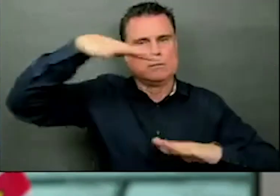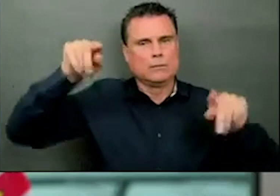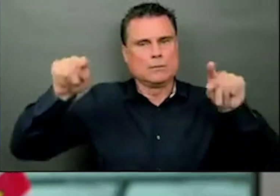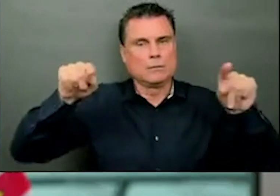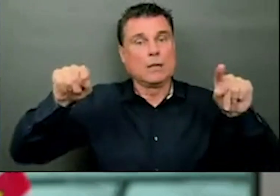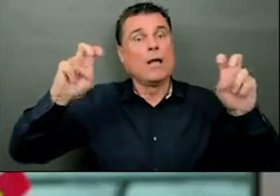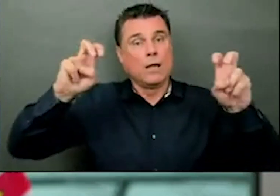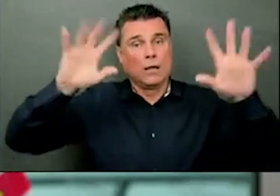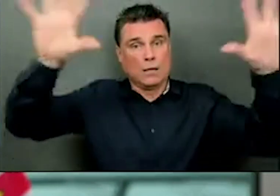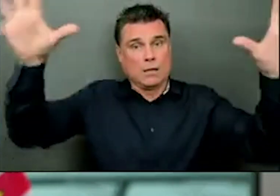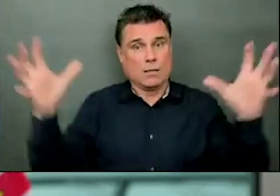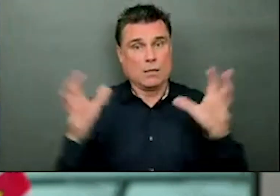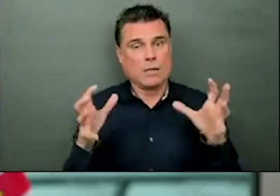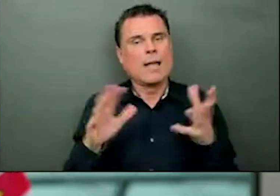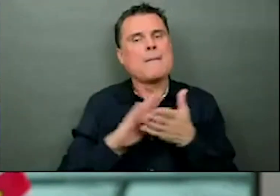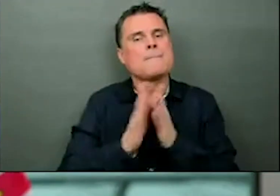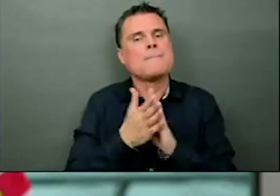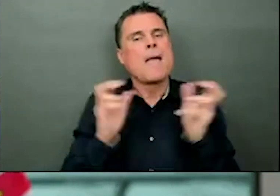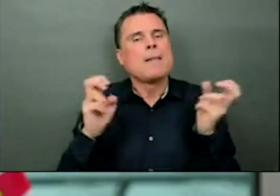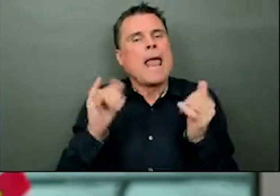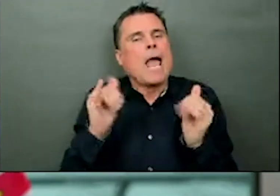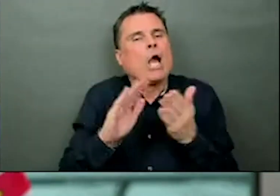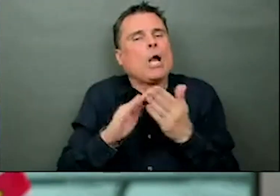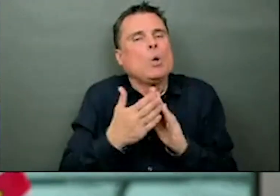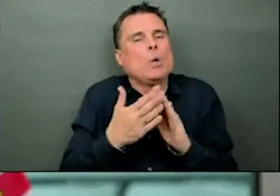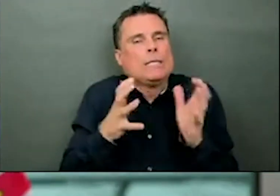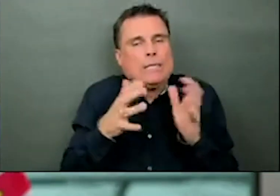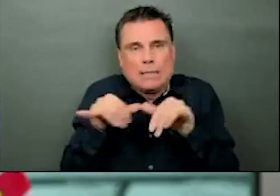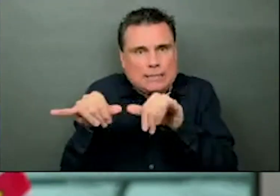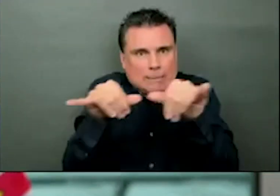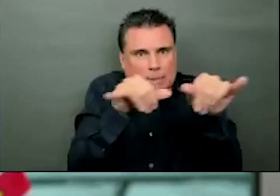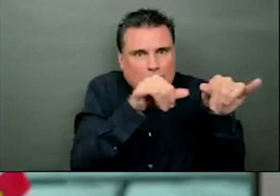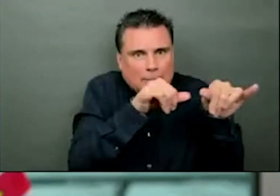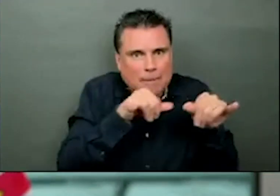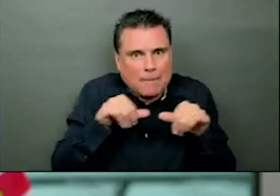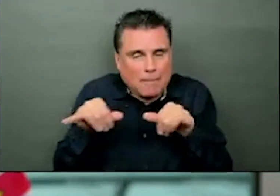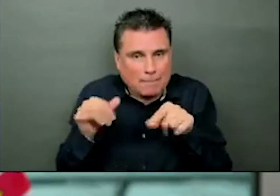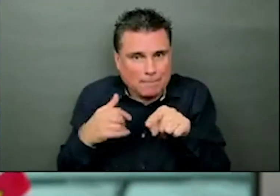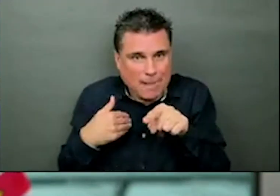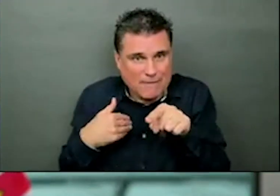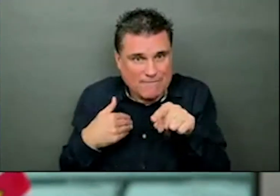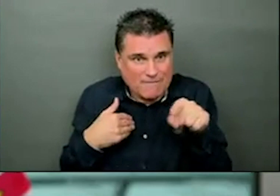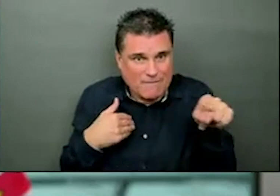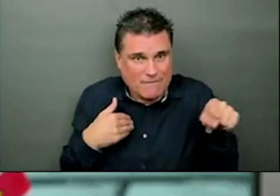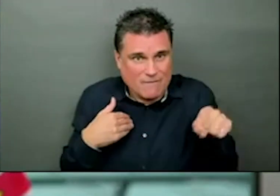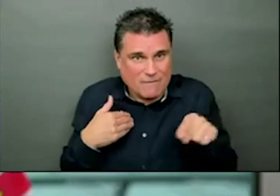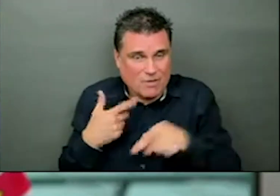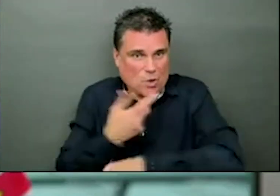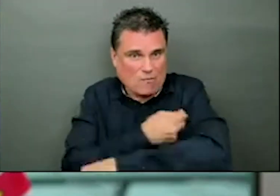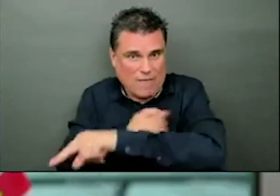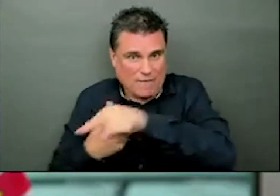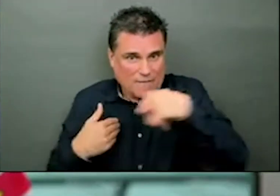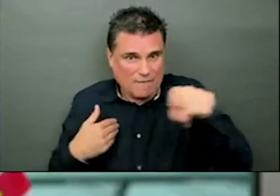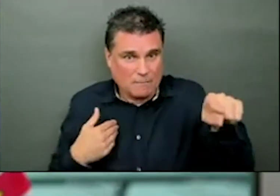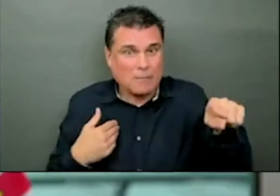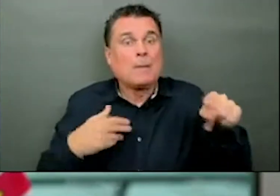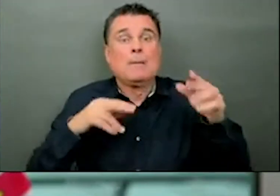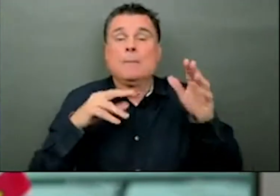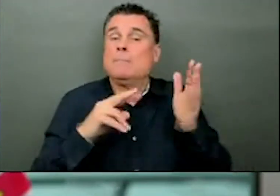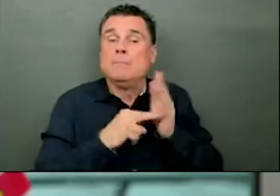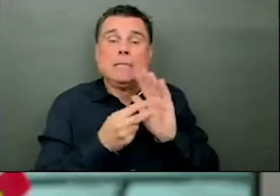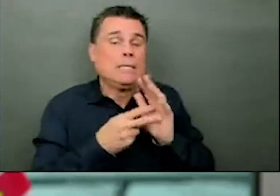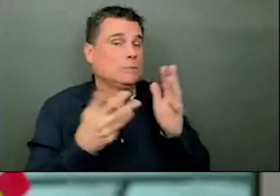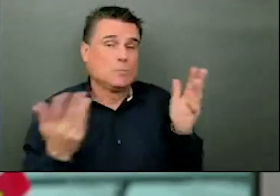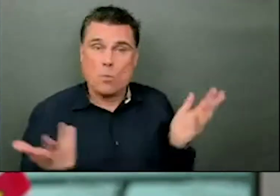any of the residents is now much, much lower because the residents themselves are protected. So we have achieved that and we're seeing that